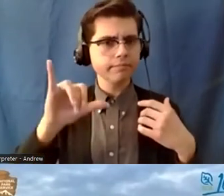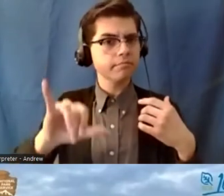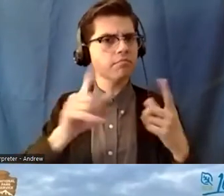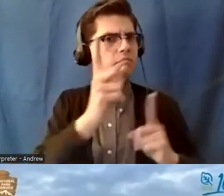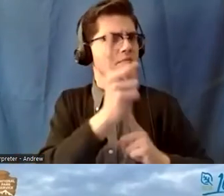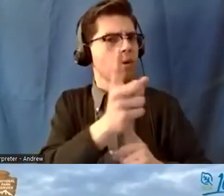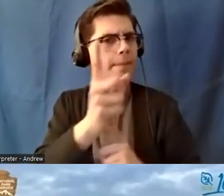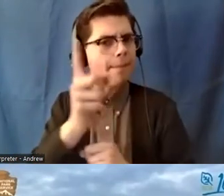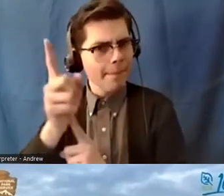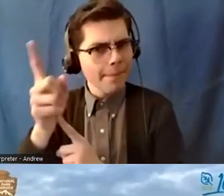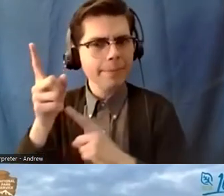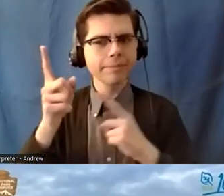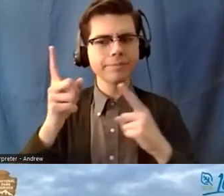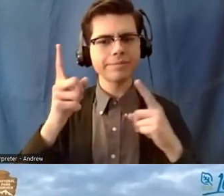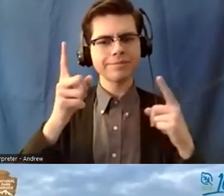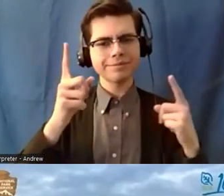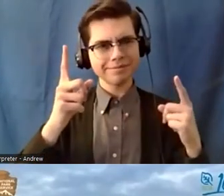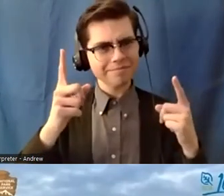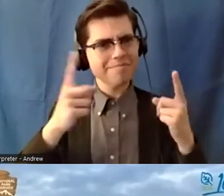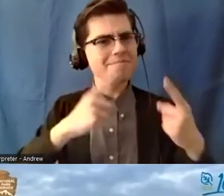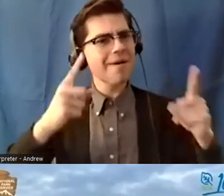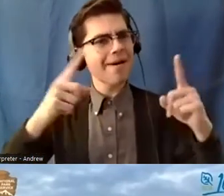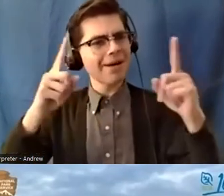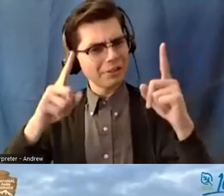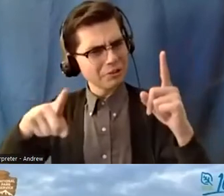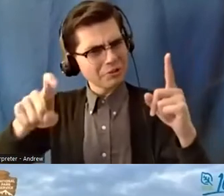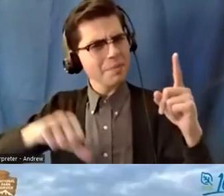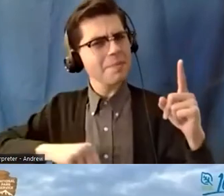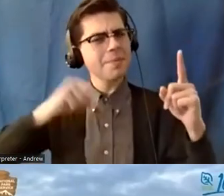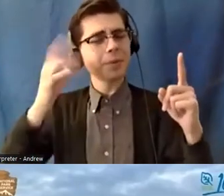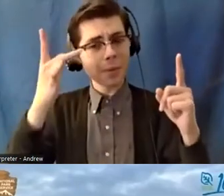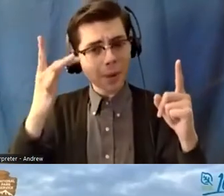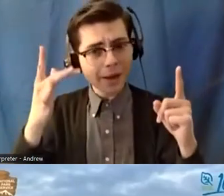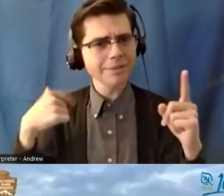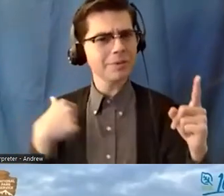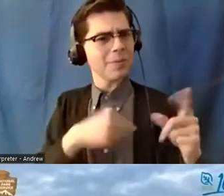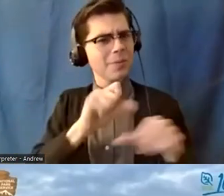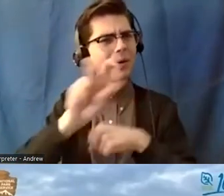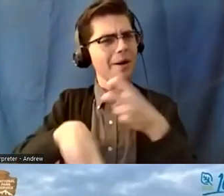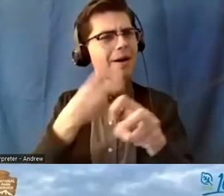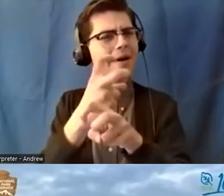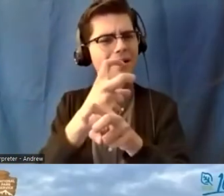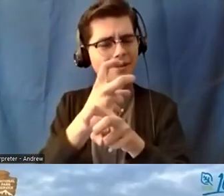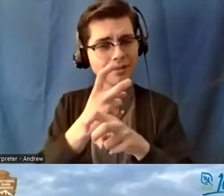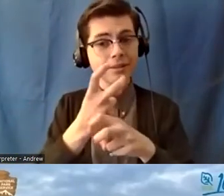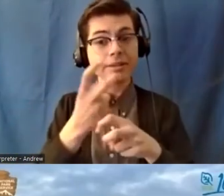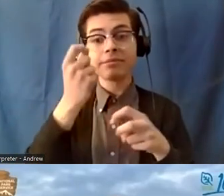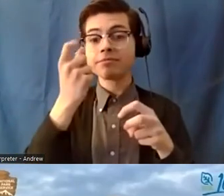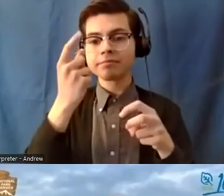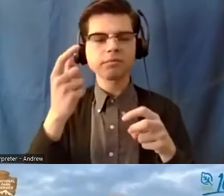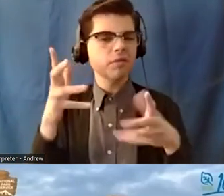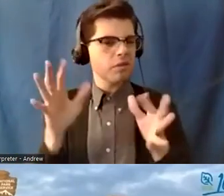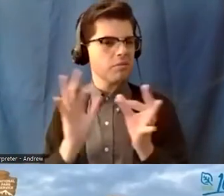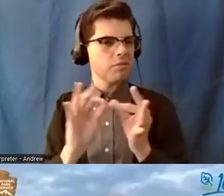you should be proud of because you worked hard for it and i believe as kyle you mentioned as long as you've worked hard